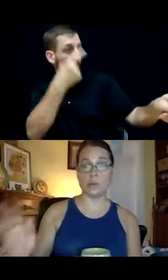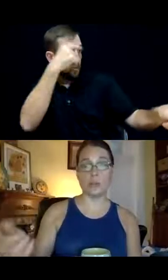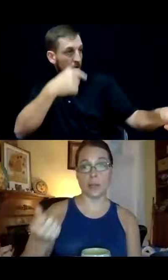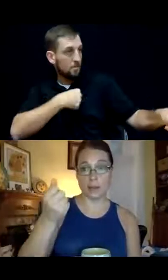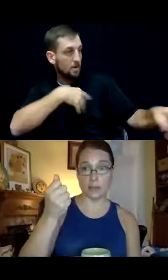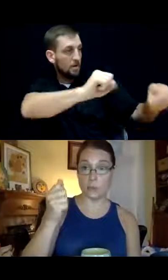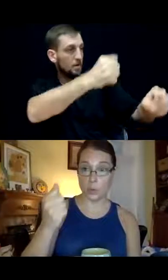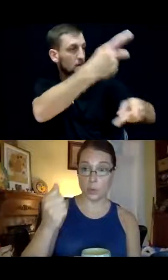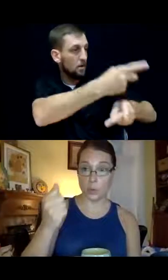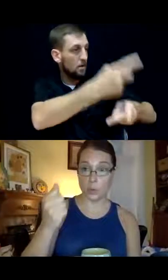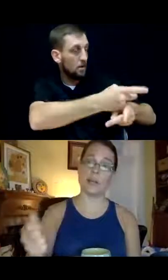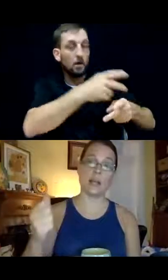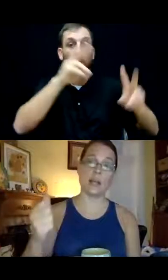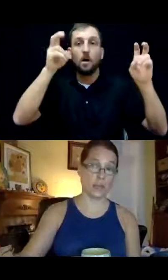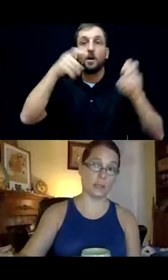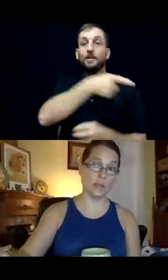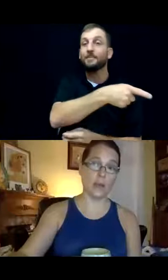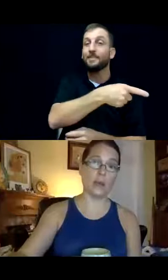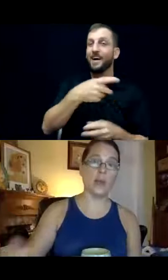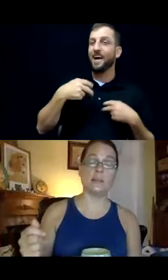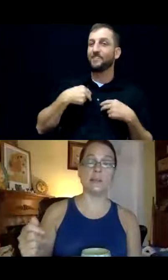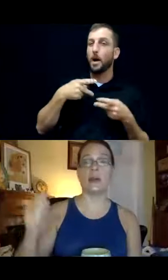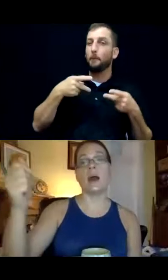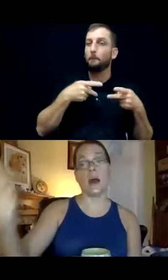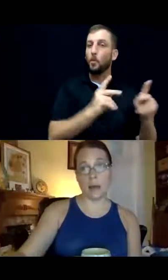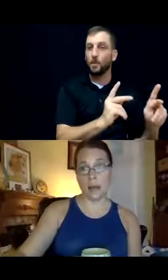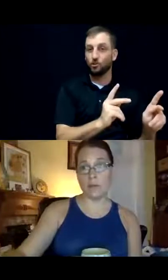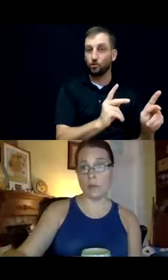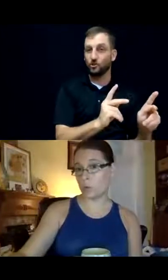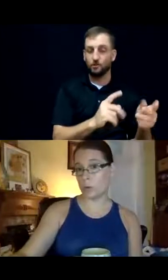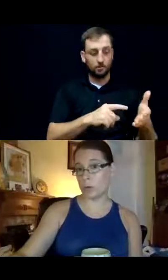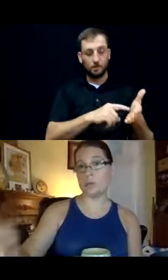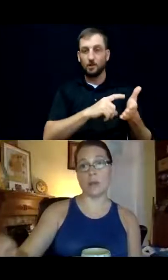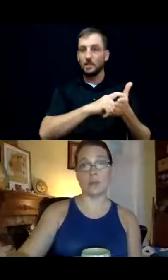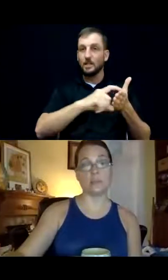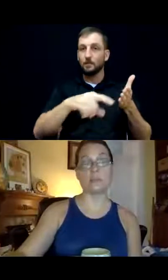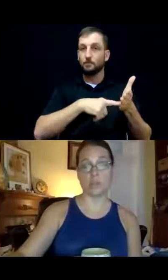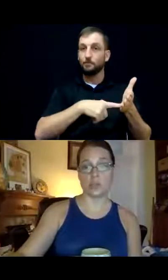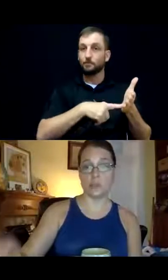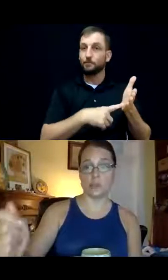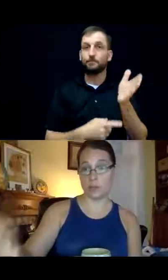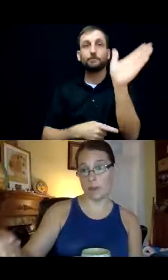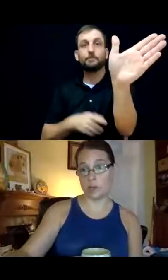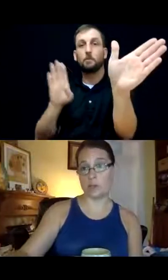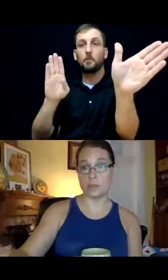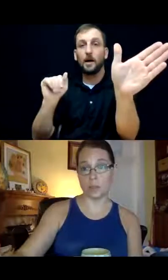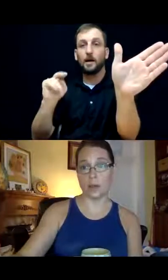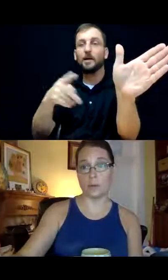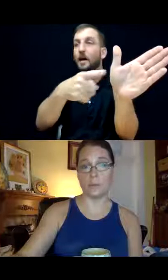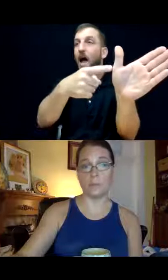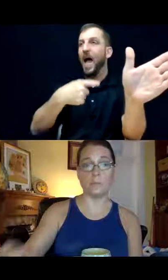essentially has this permission slip that they can hand to the bank and say, I have the authority to make these decisions and to manage this account.